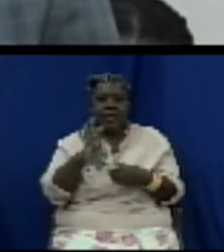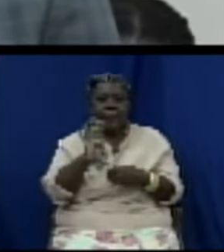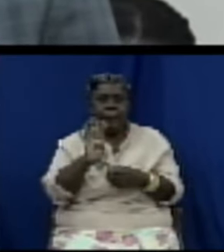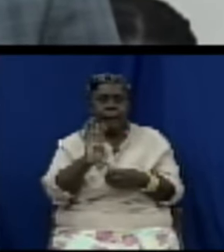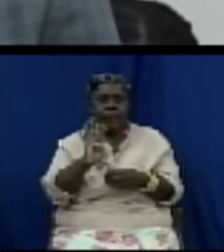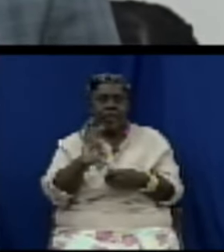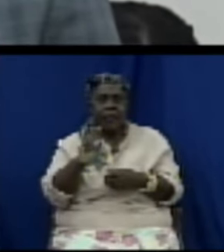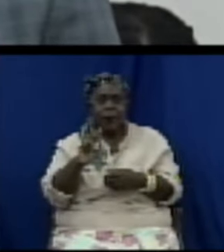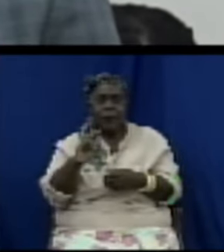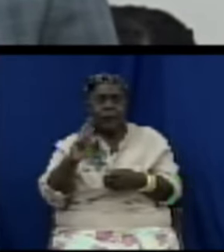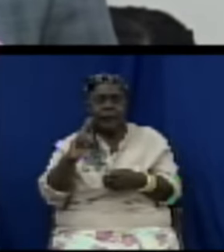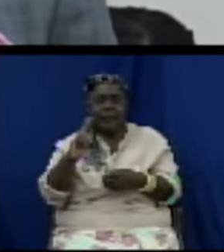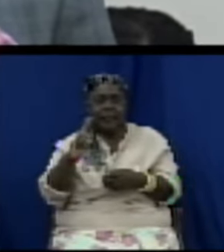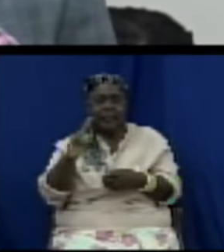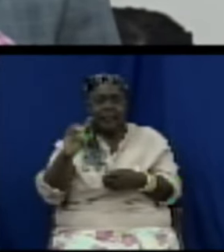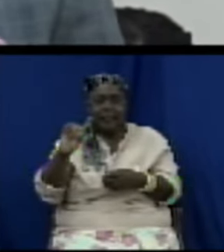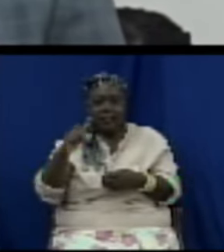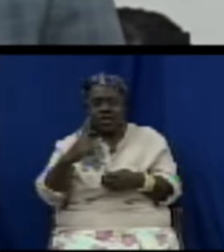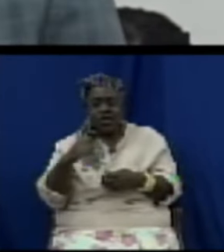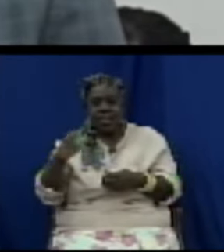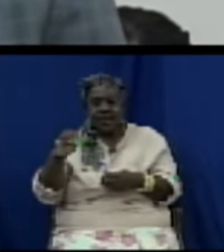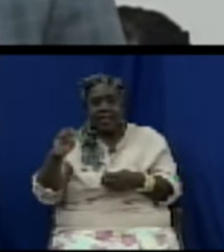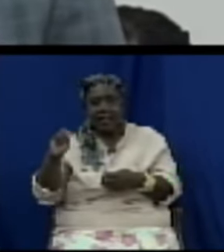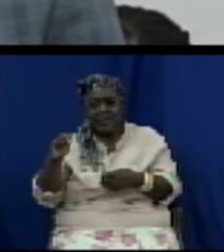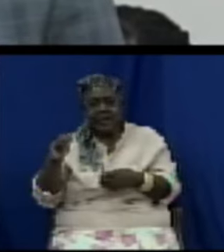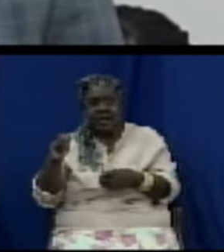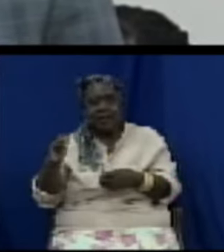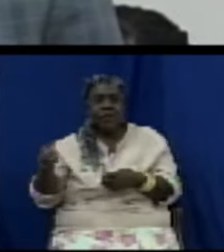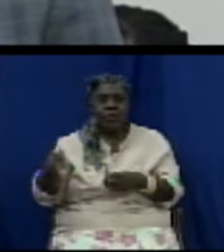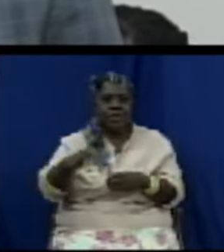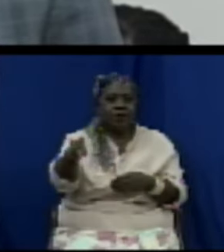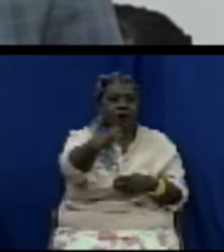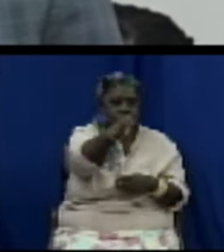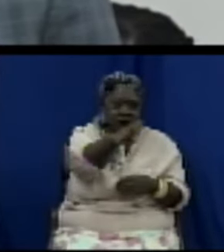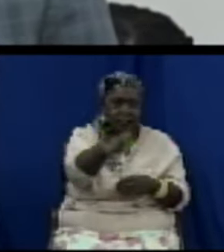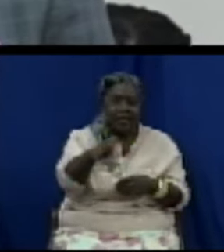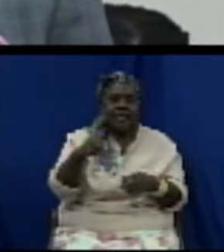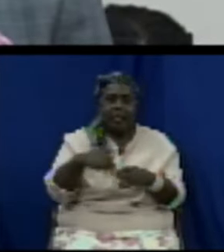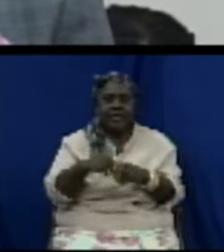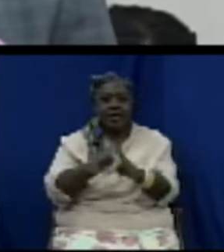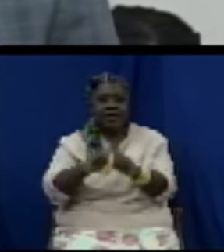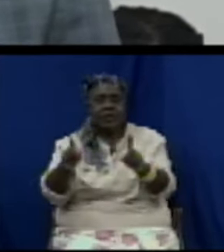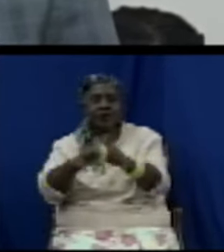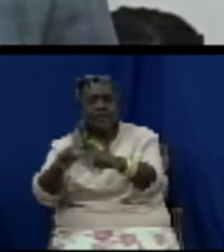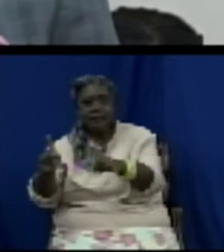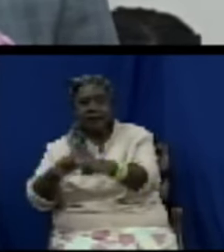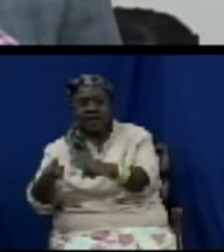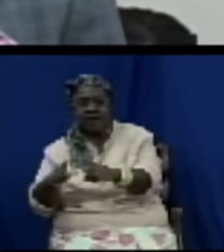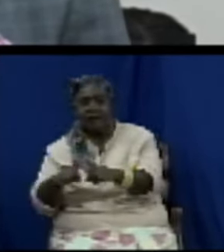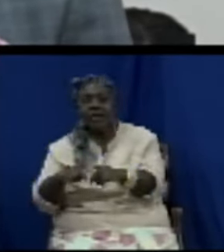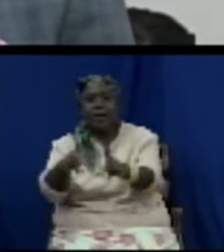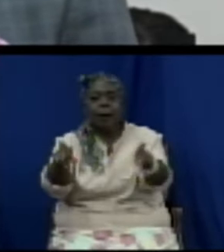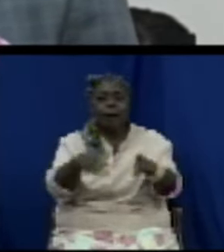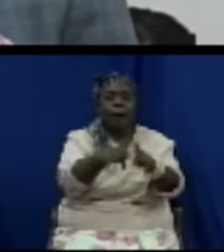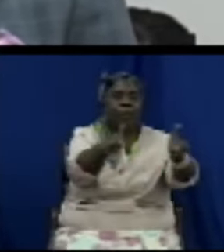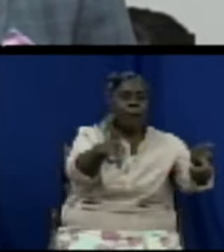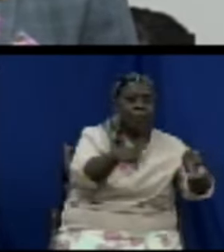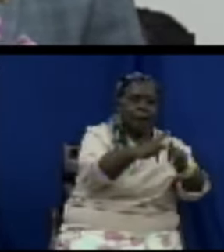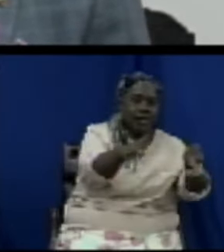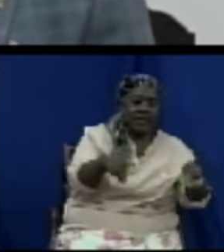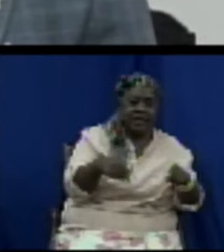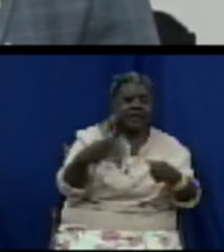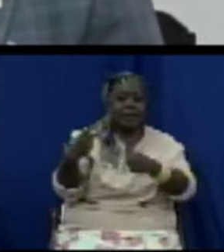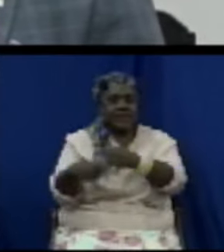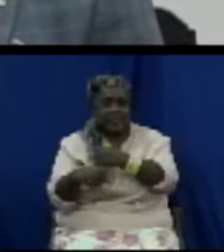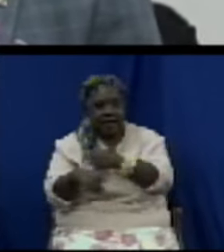week, Tuesday, we'll be going to the large community. And then later this week, we'll update the other village. But it